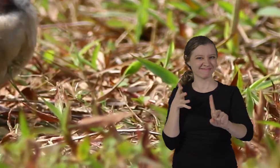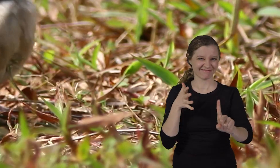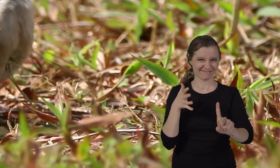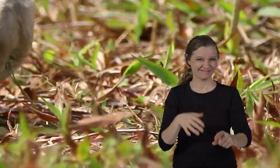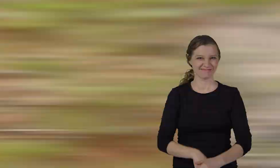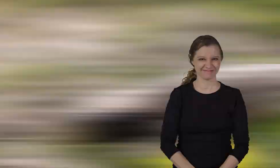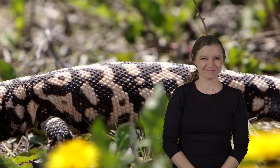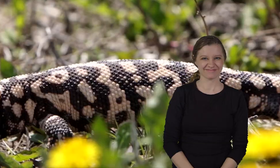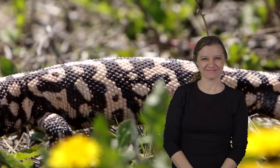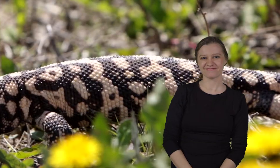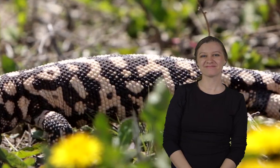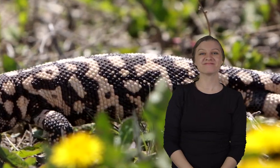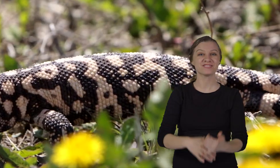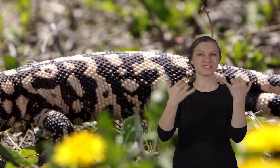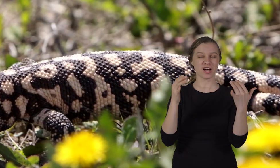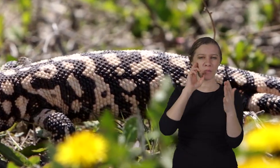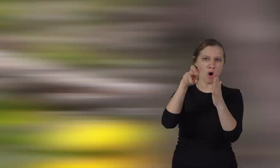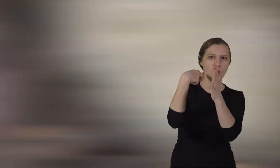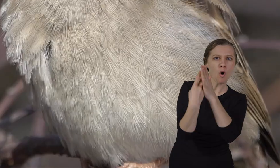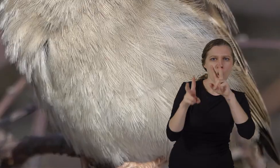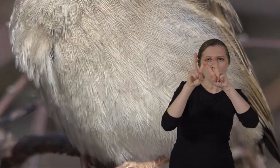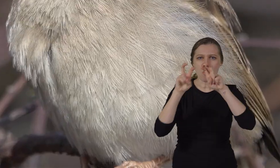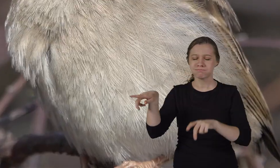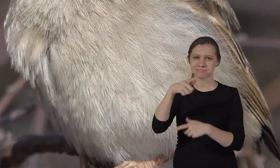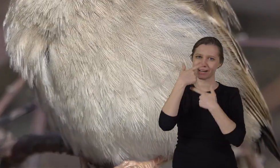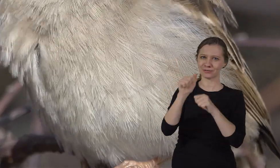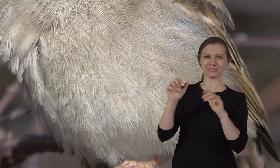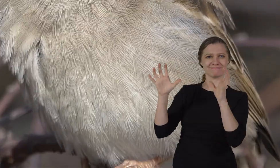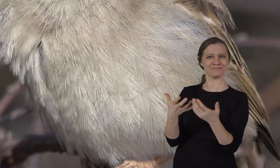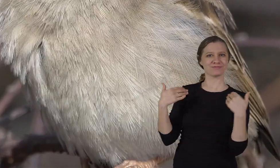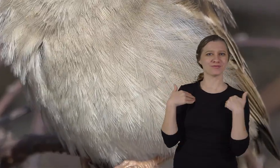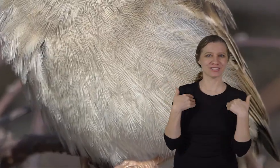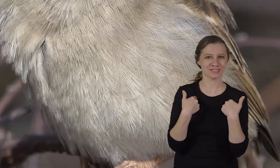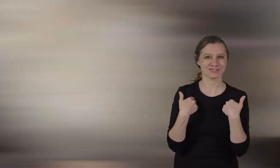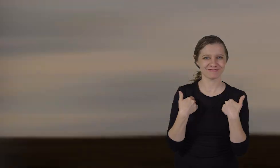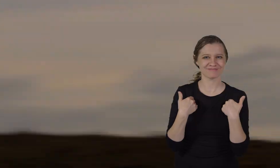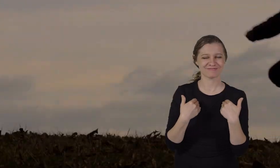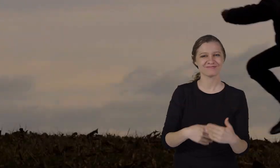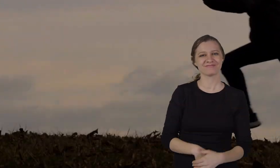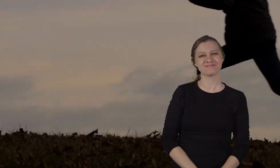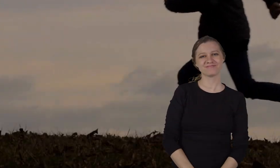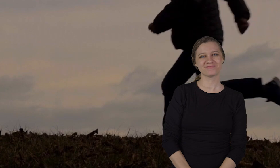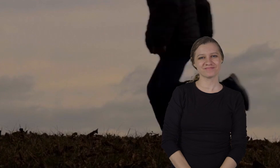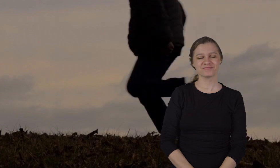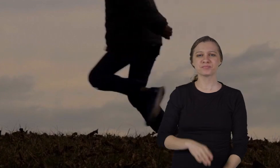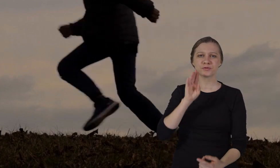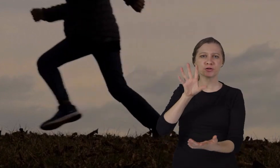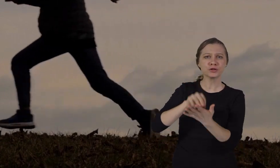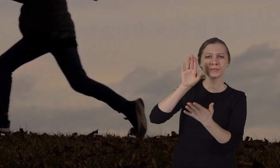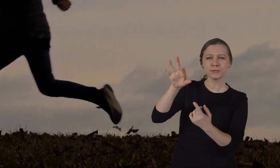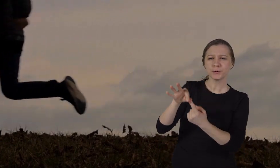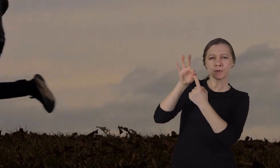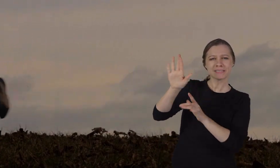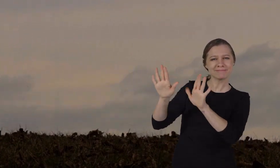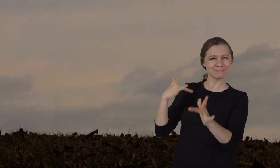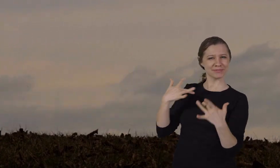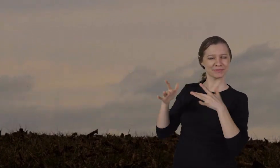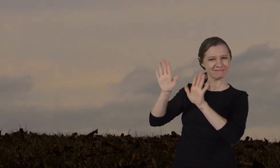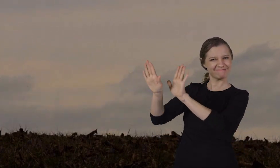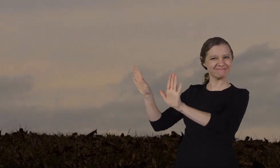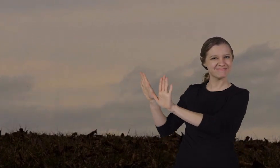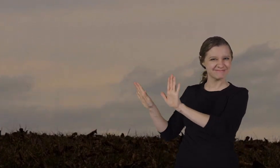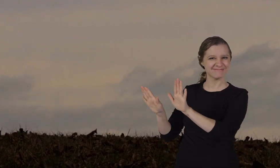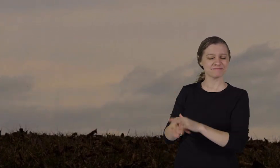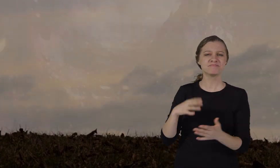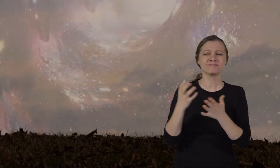you are in luck. Today, we are going to explore these interesting creatures and learn about their unique